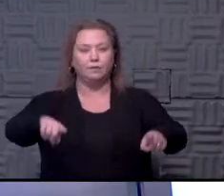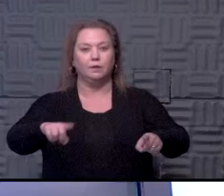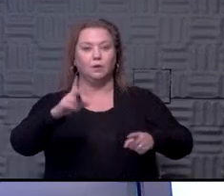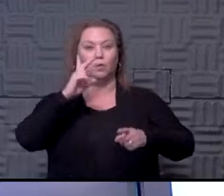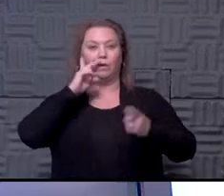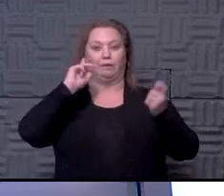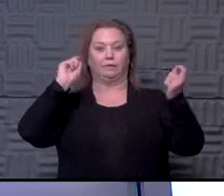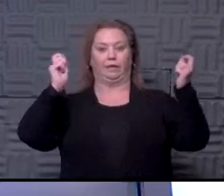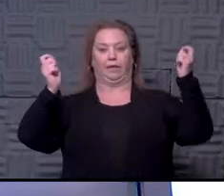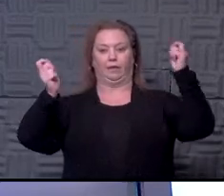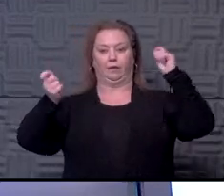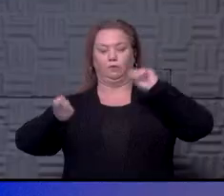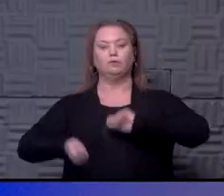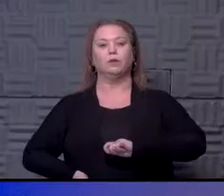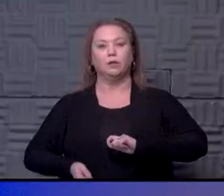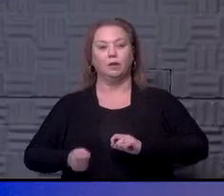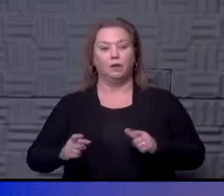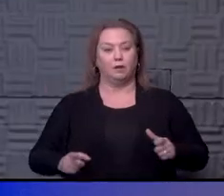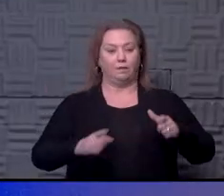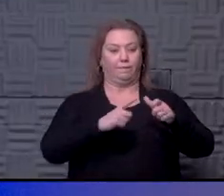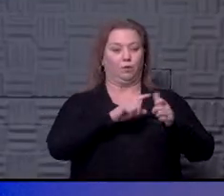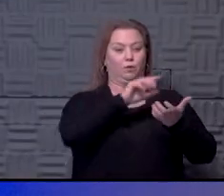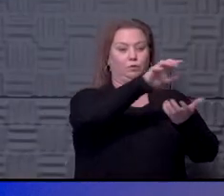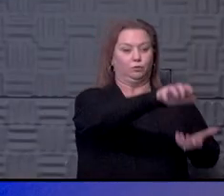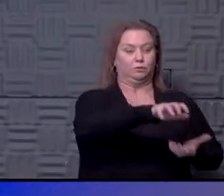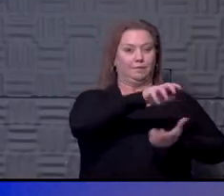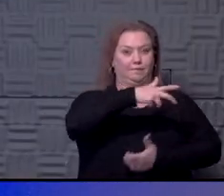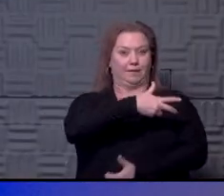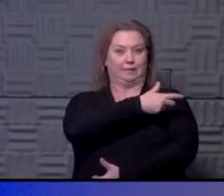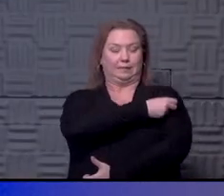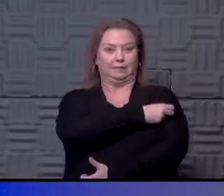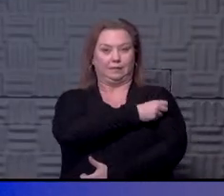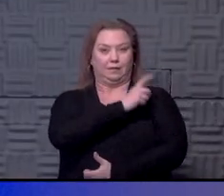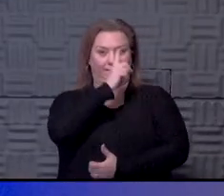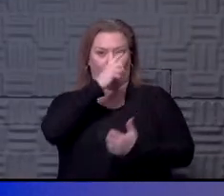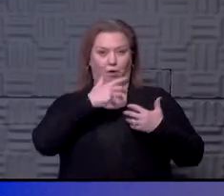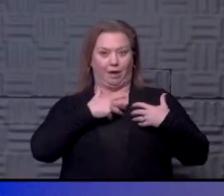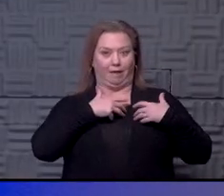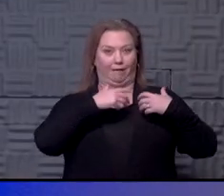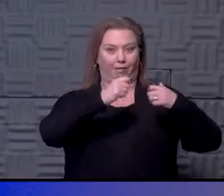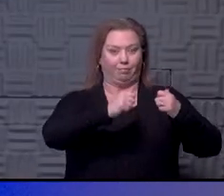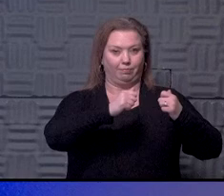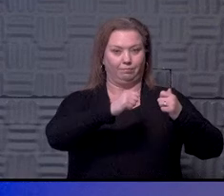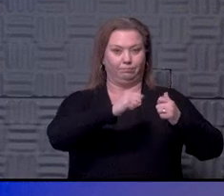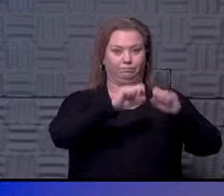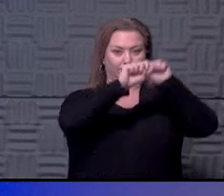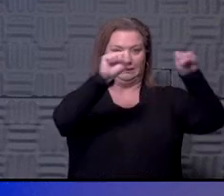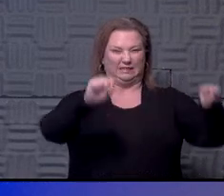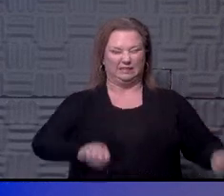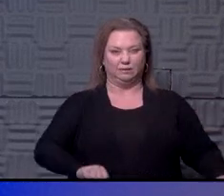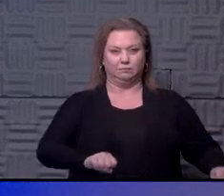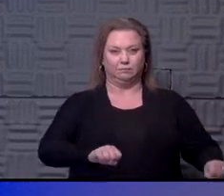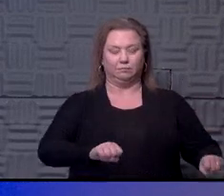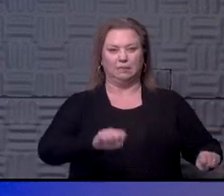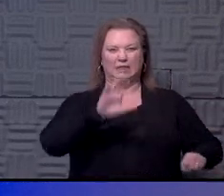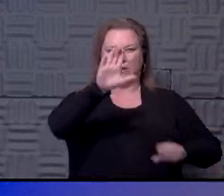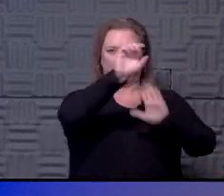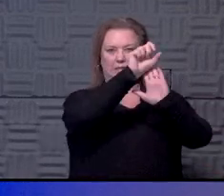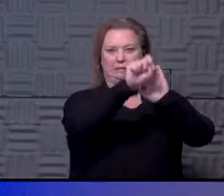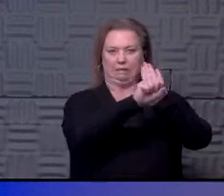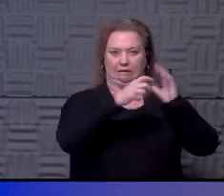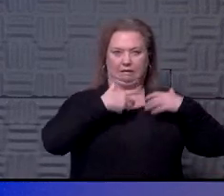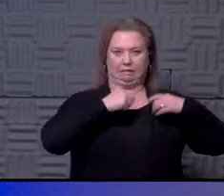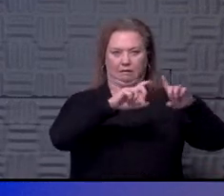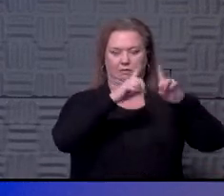seen evolution in this where the first allocations were to health systems, you know, dictated by the state health